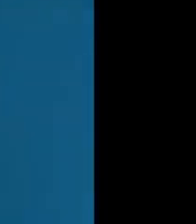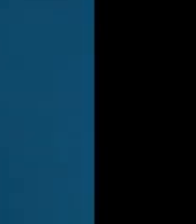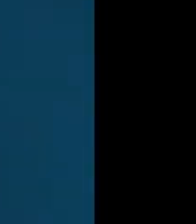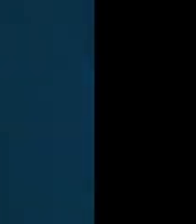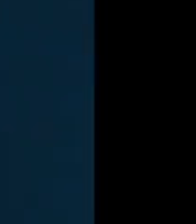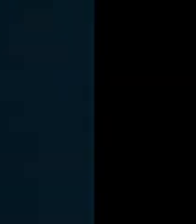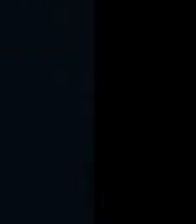has